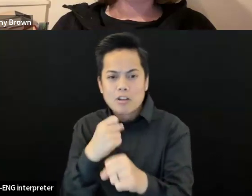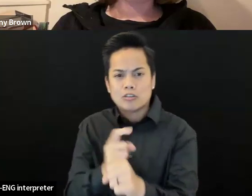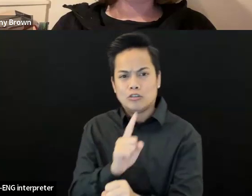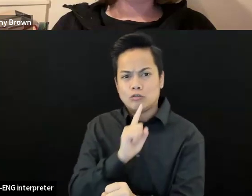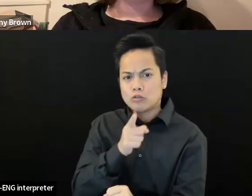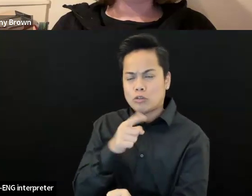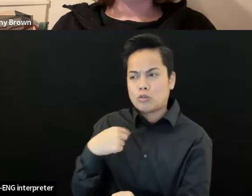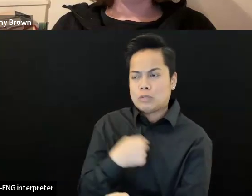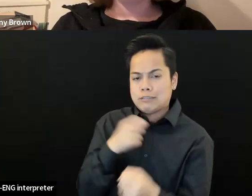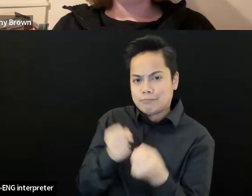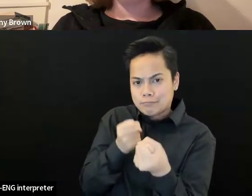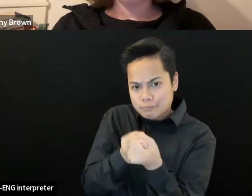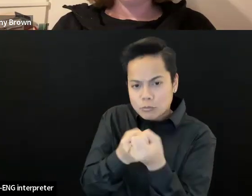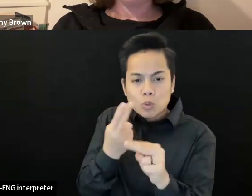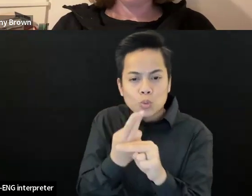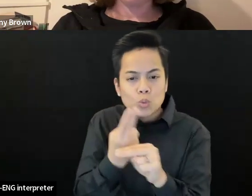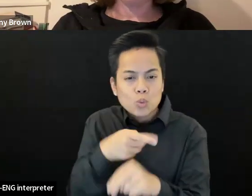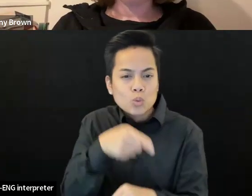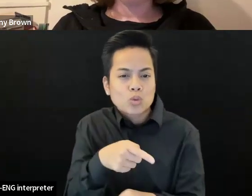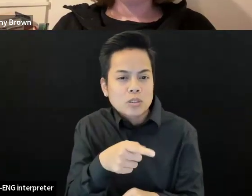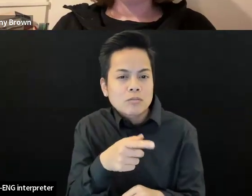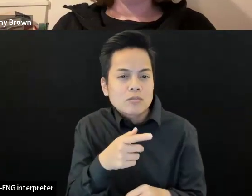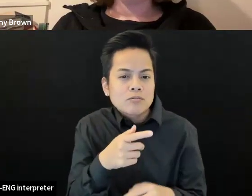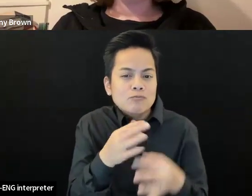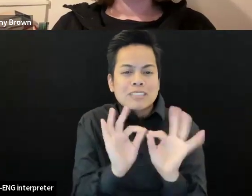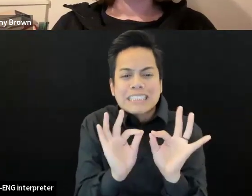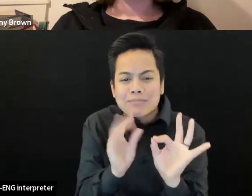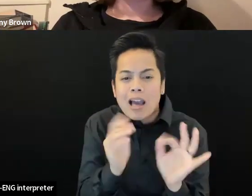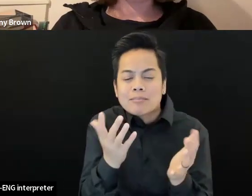um, potentially generating a little revenue to keep the center going.